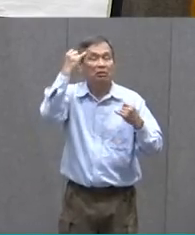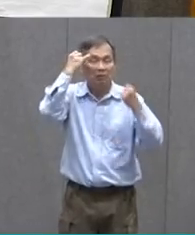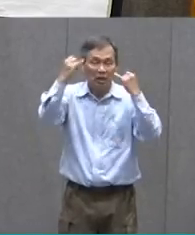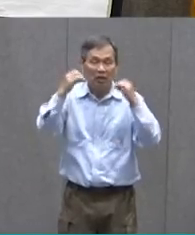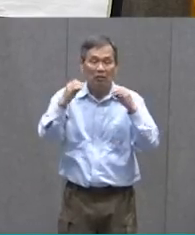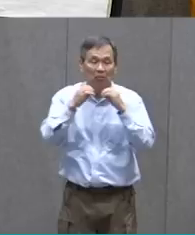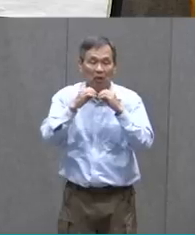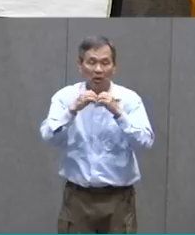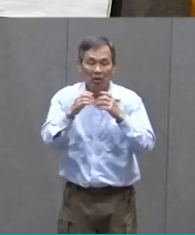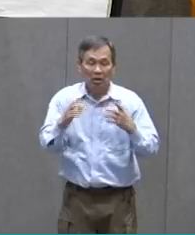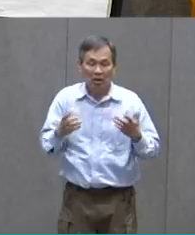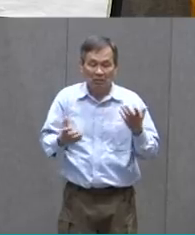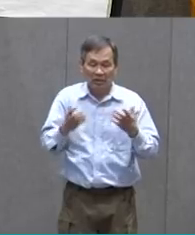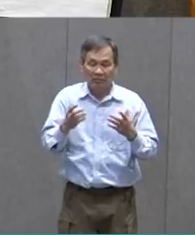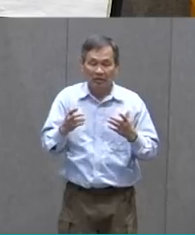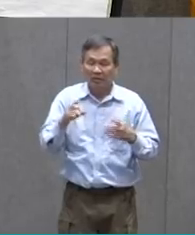Need